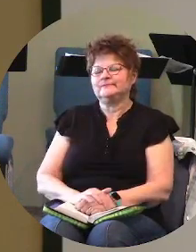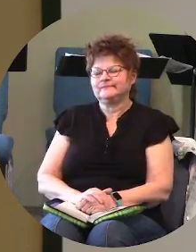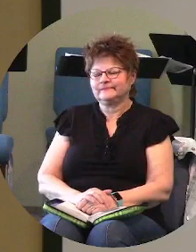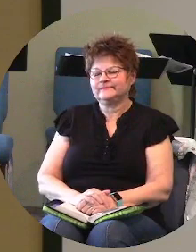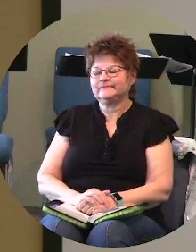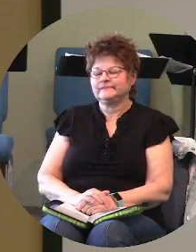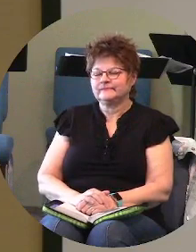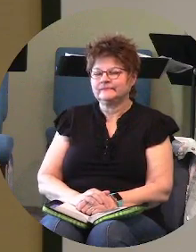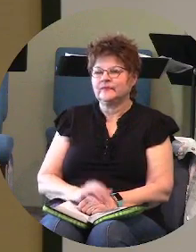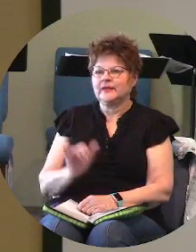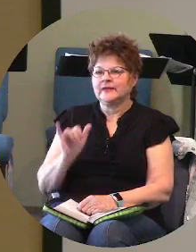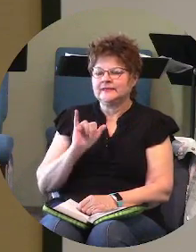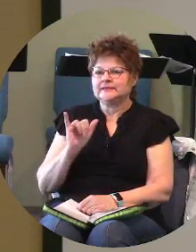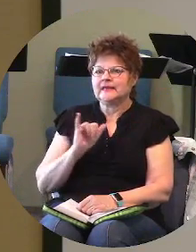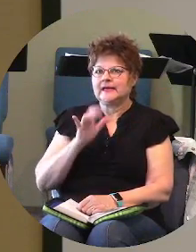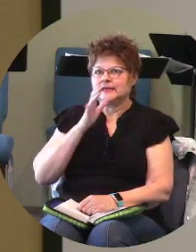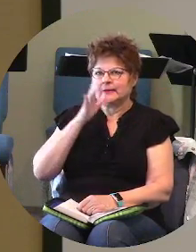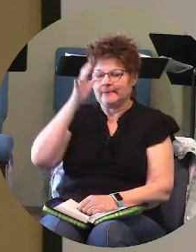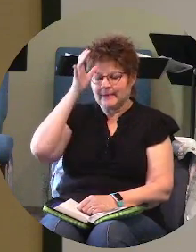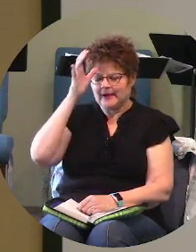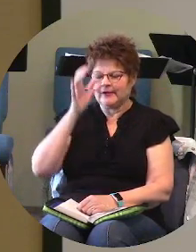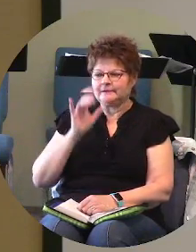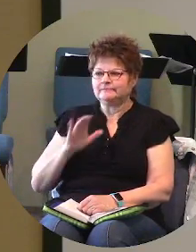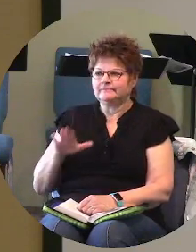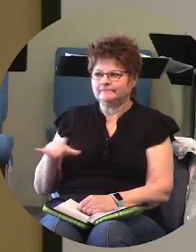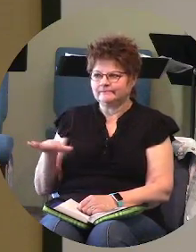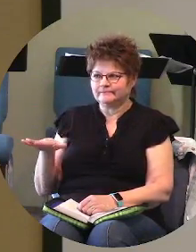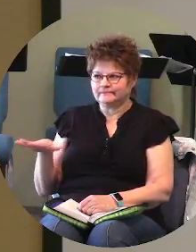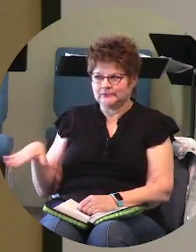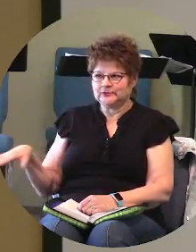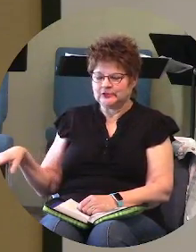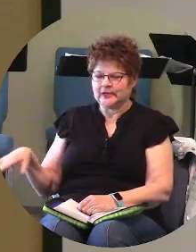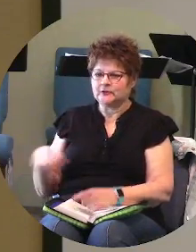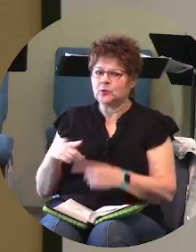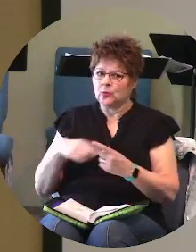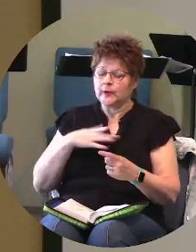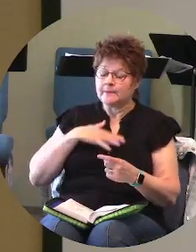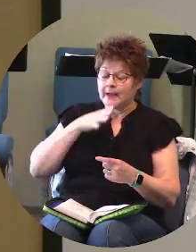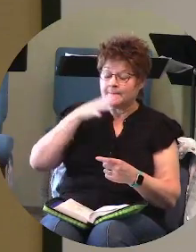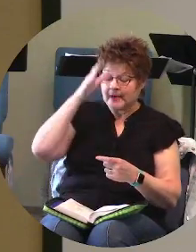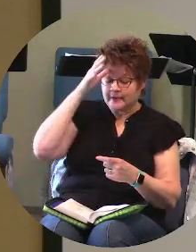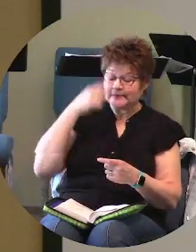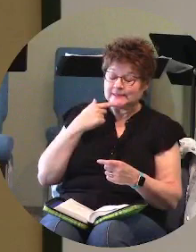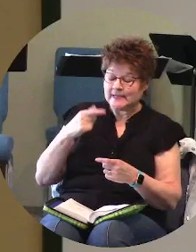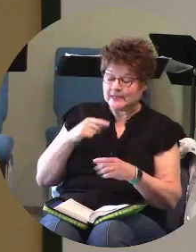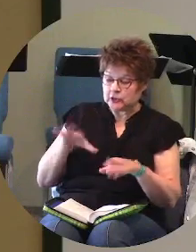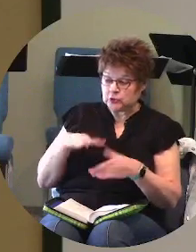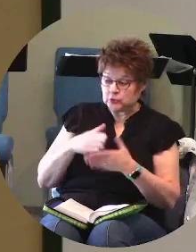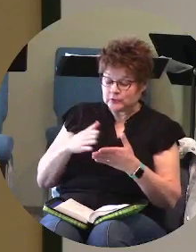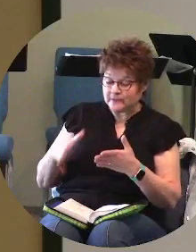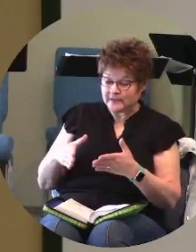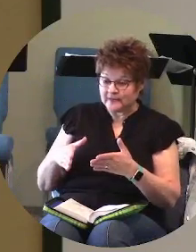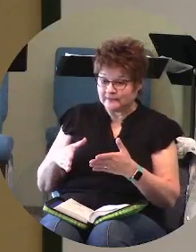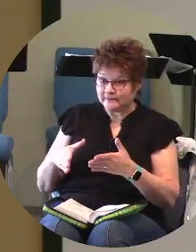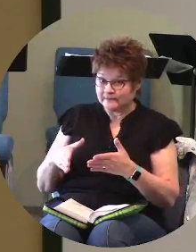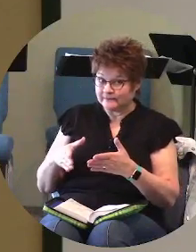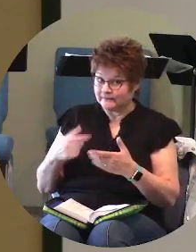it's kind of like the parent child thing of the past when my parents told me to do something guess what i did